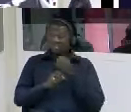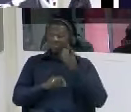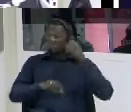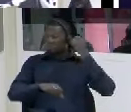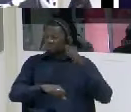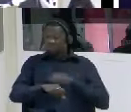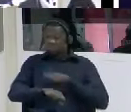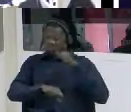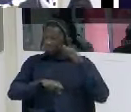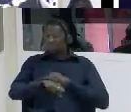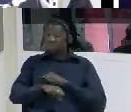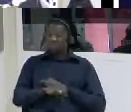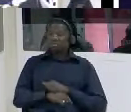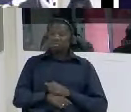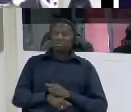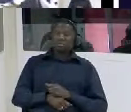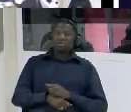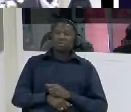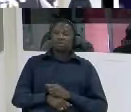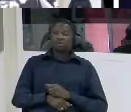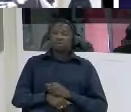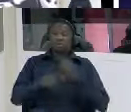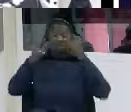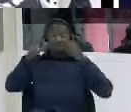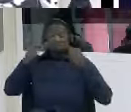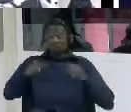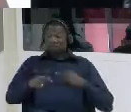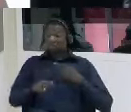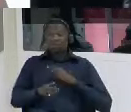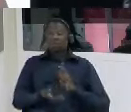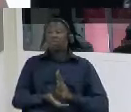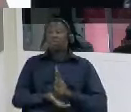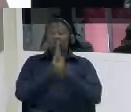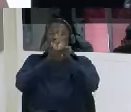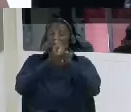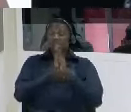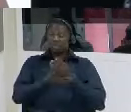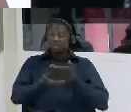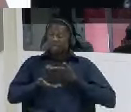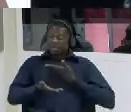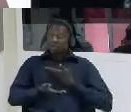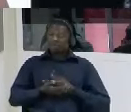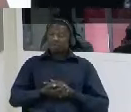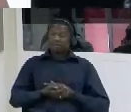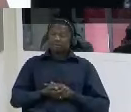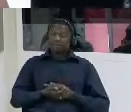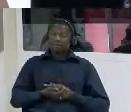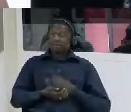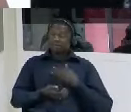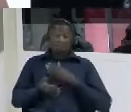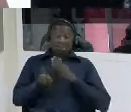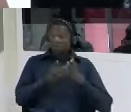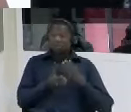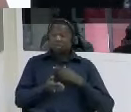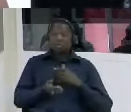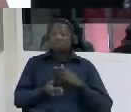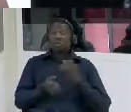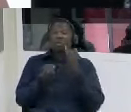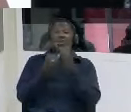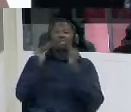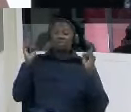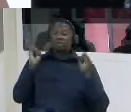statements yes were not voluntary obtained and they decide that there was no independent weakness